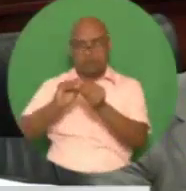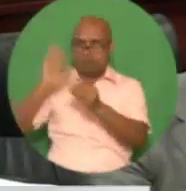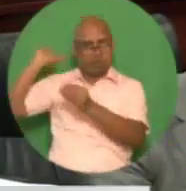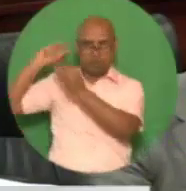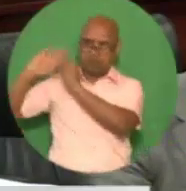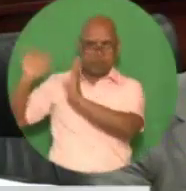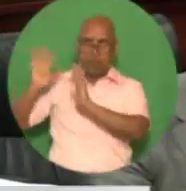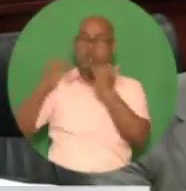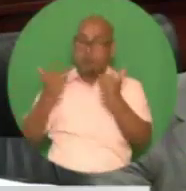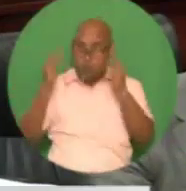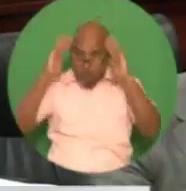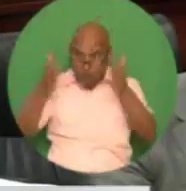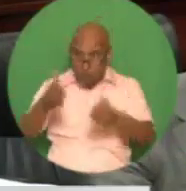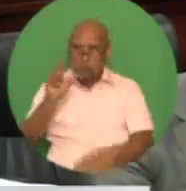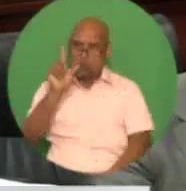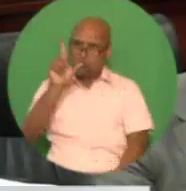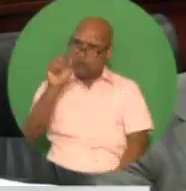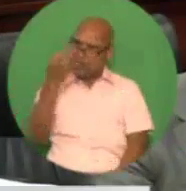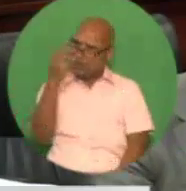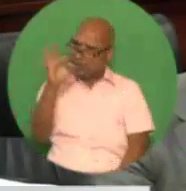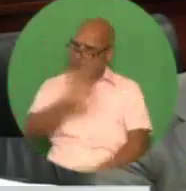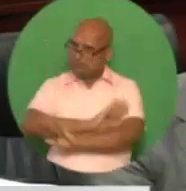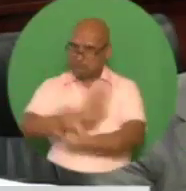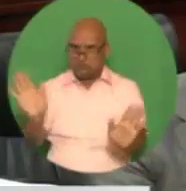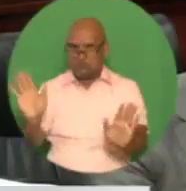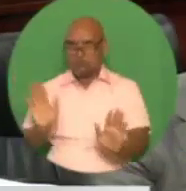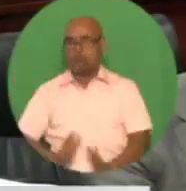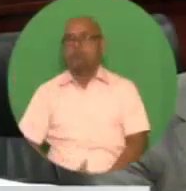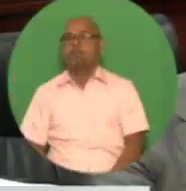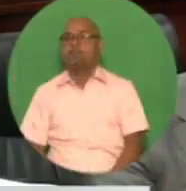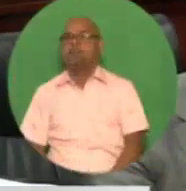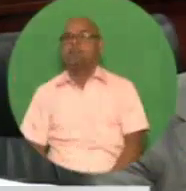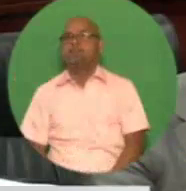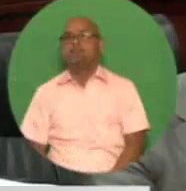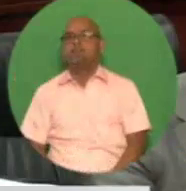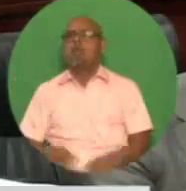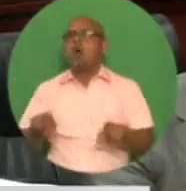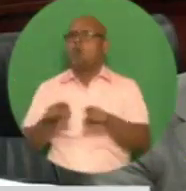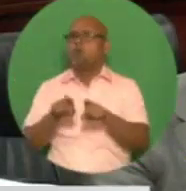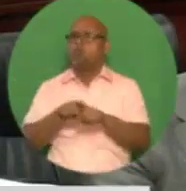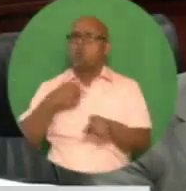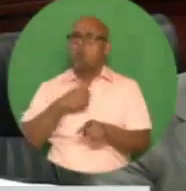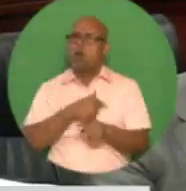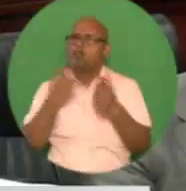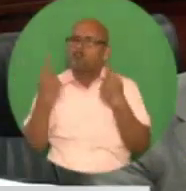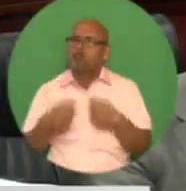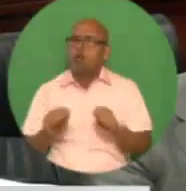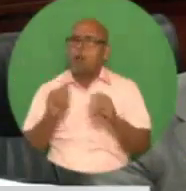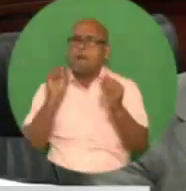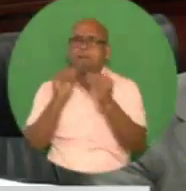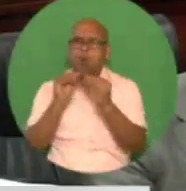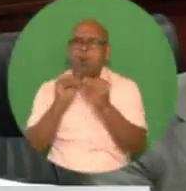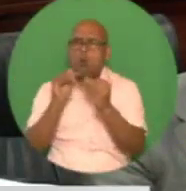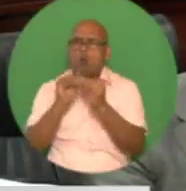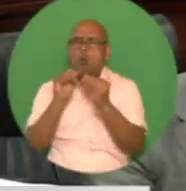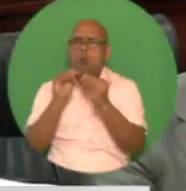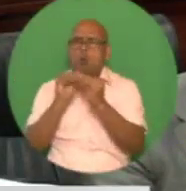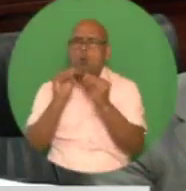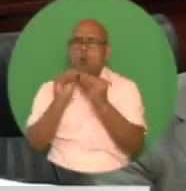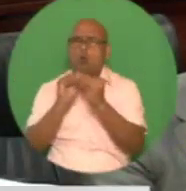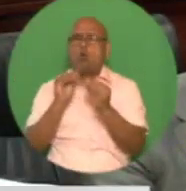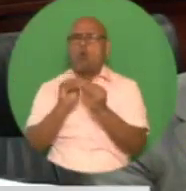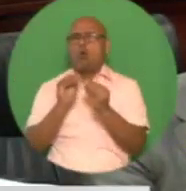Madam Speaker, we are also further strengthening our economic resilience through the provision of modern physical and social